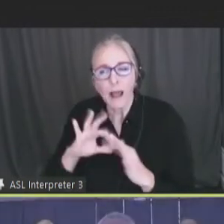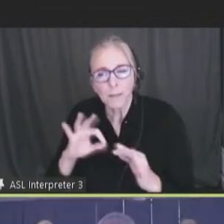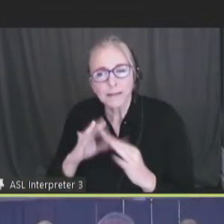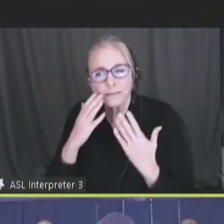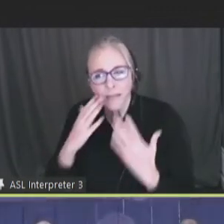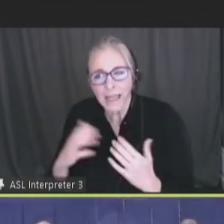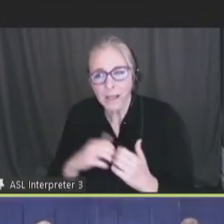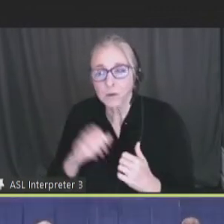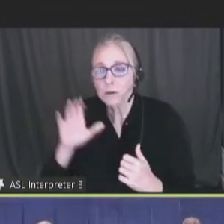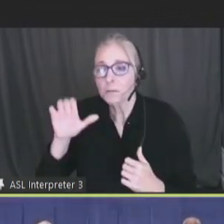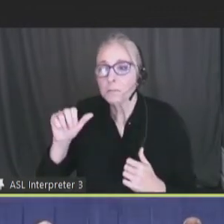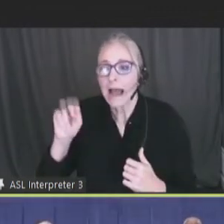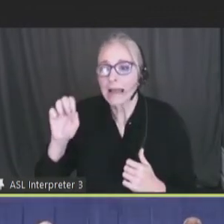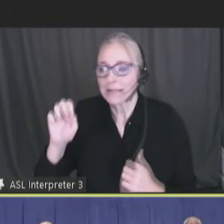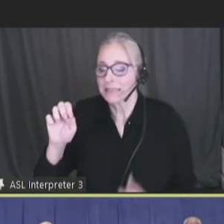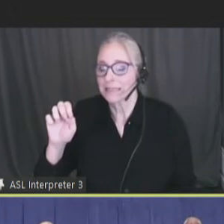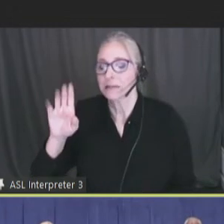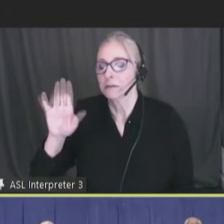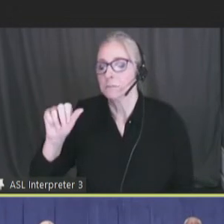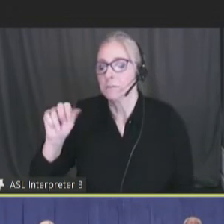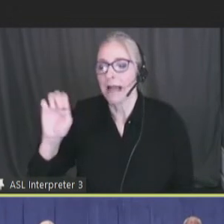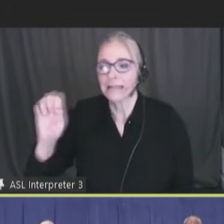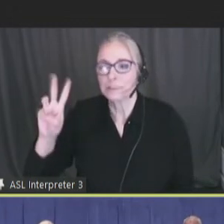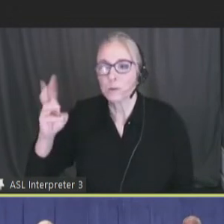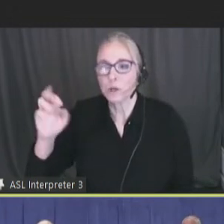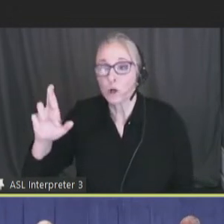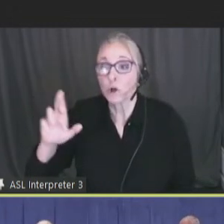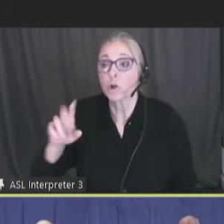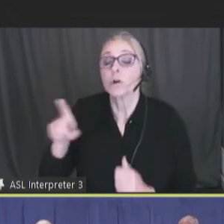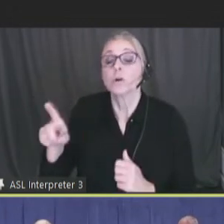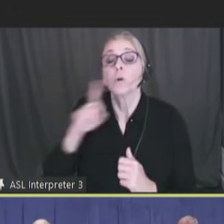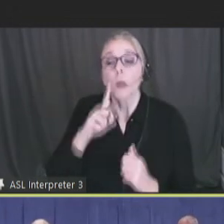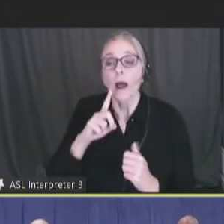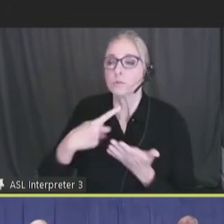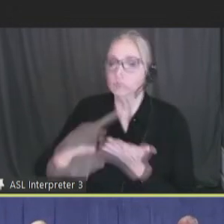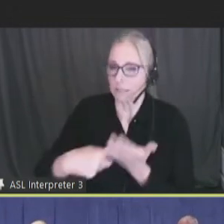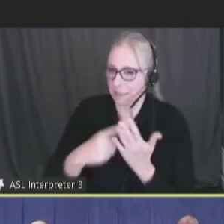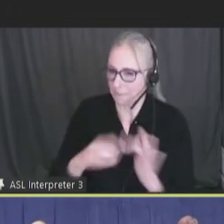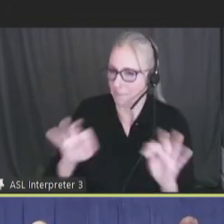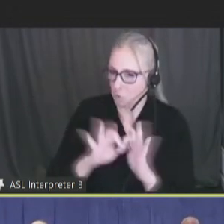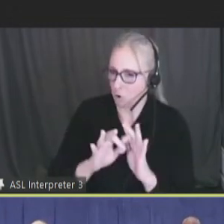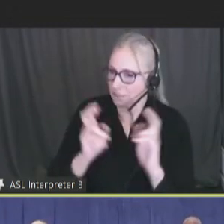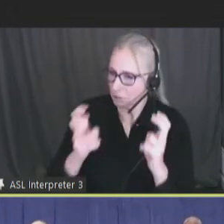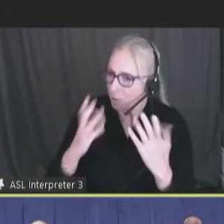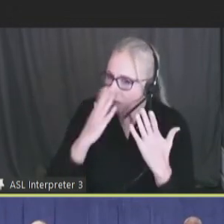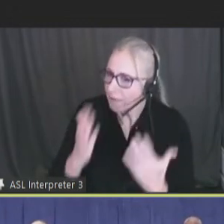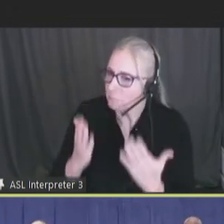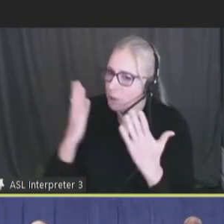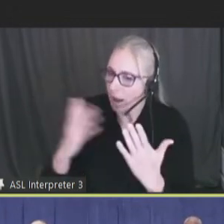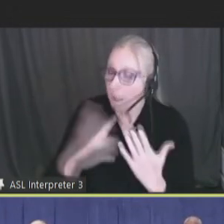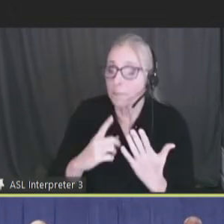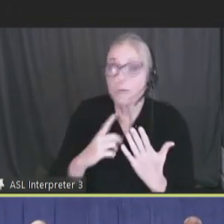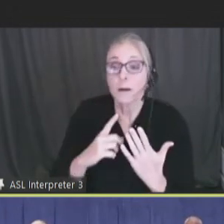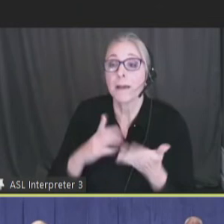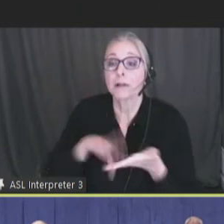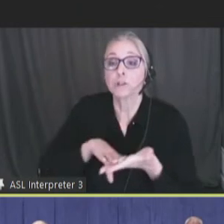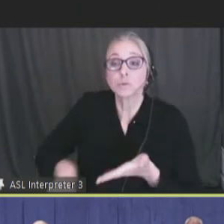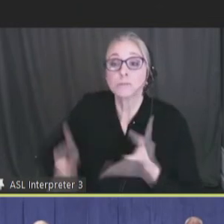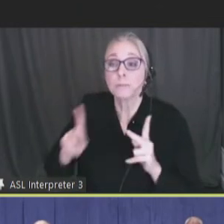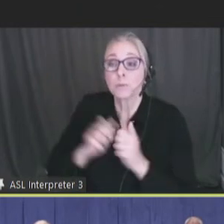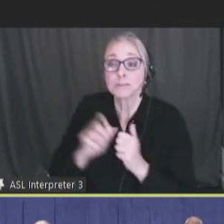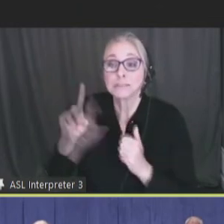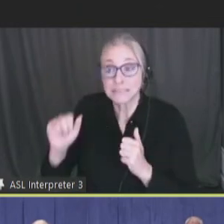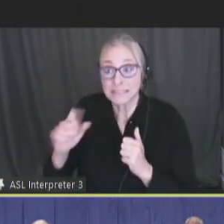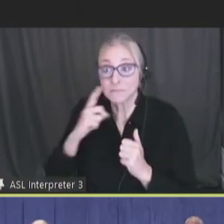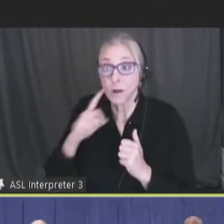is Bonnie Sweenor. I wanted to address the important issue, thank you for raising, about the exclusion of people with disabilities from